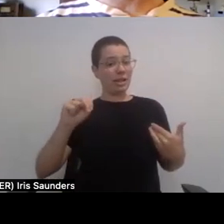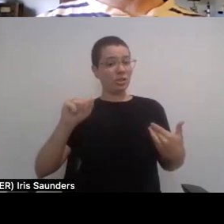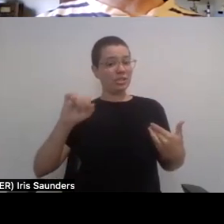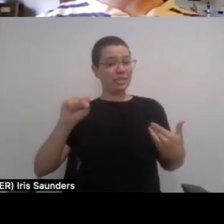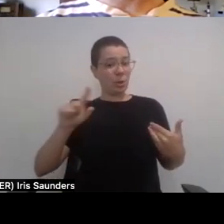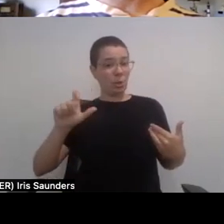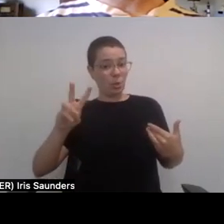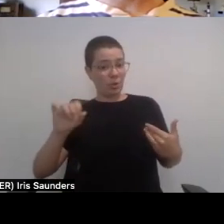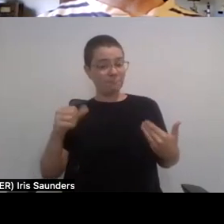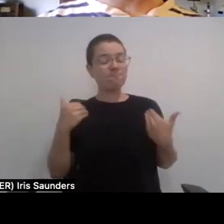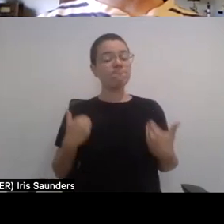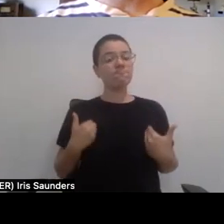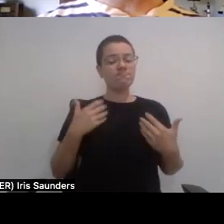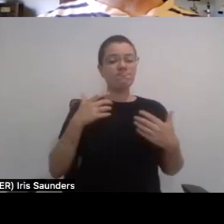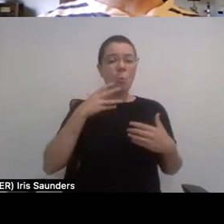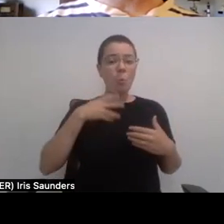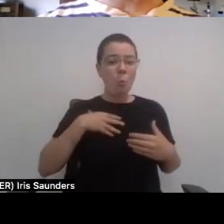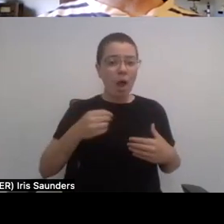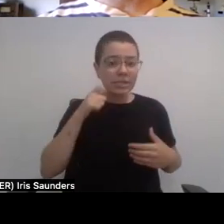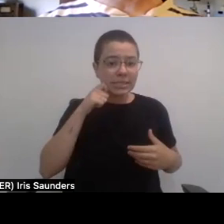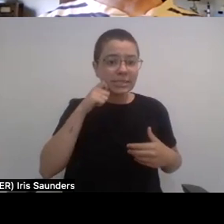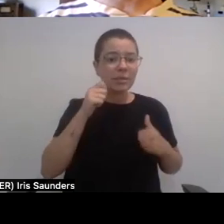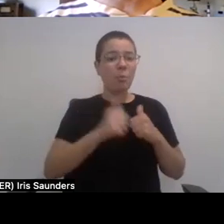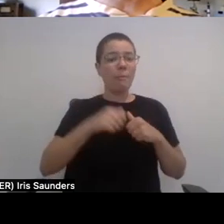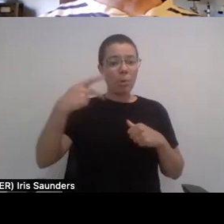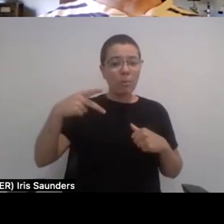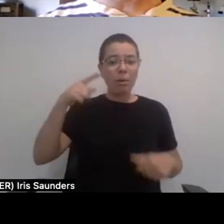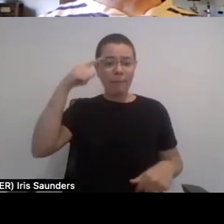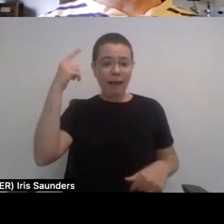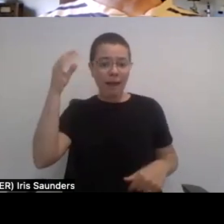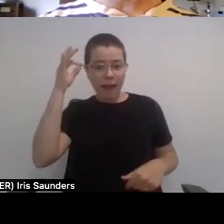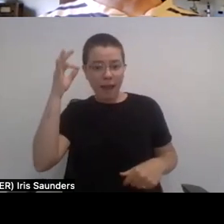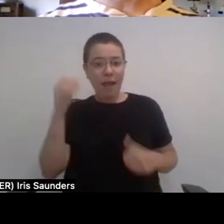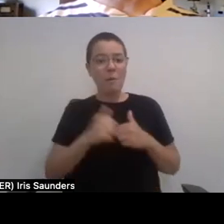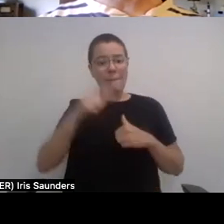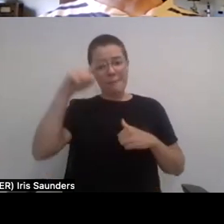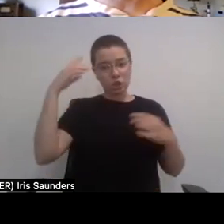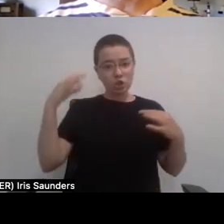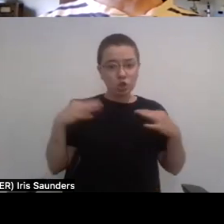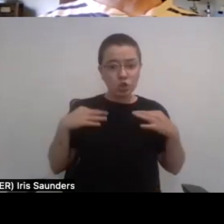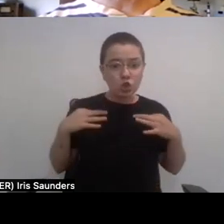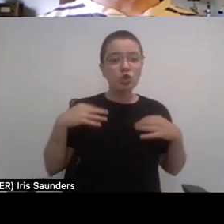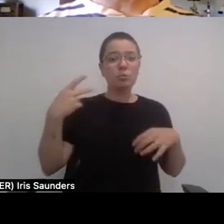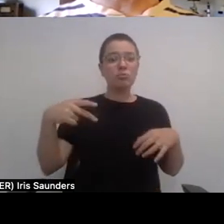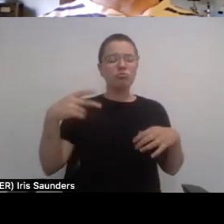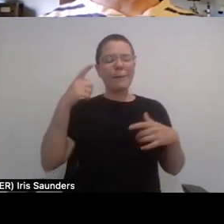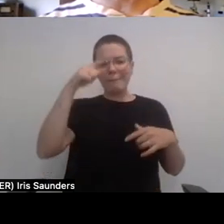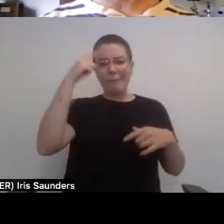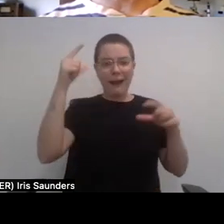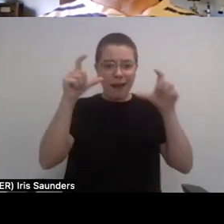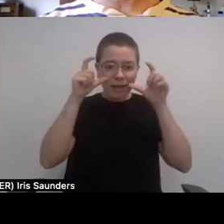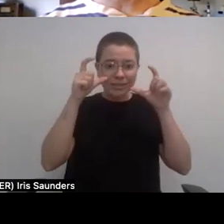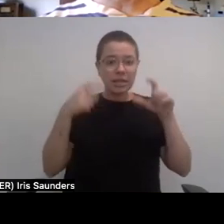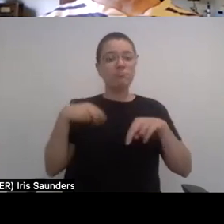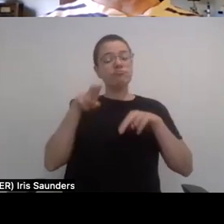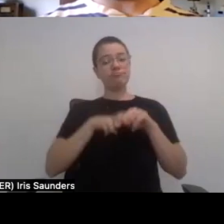long black and purple hair, wearing a black shirt, black glasses, and I'm sitting in the corner of her room. I have the honor